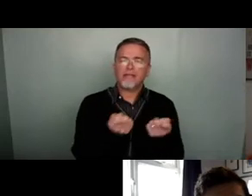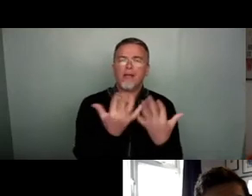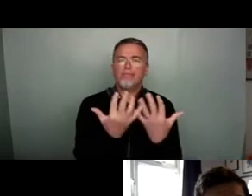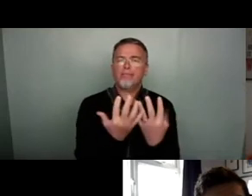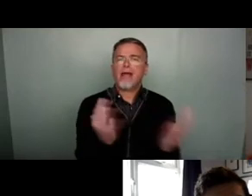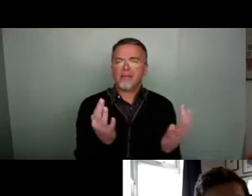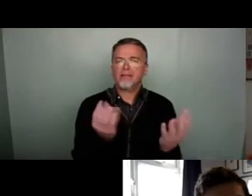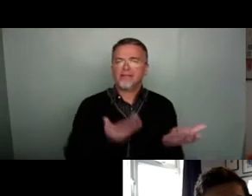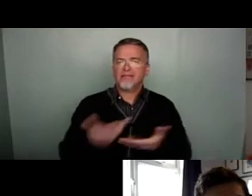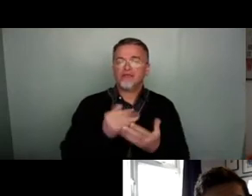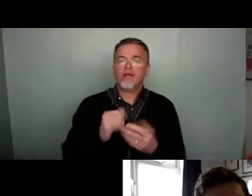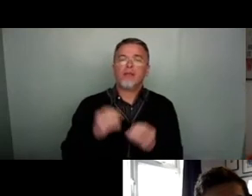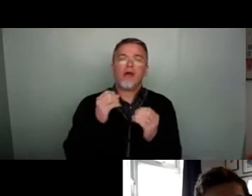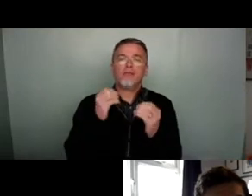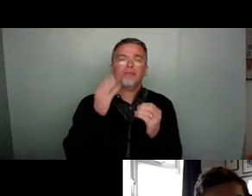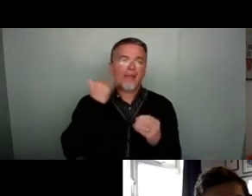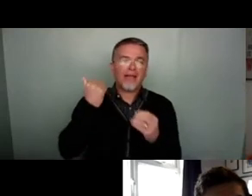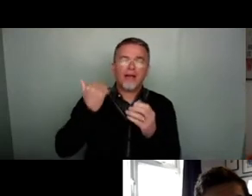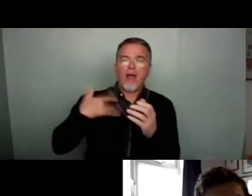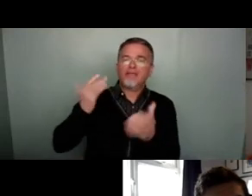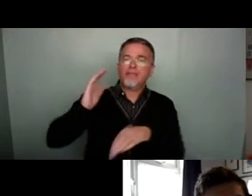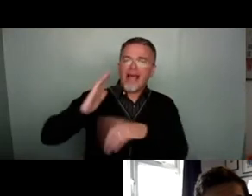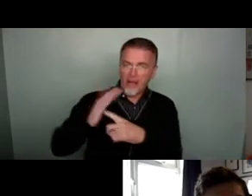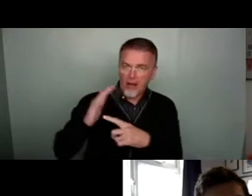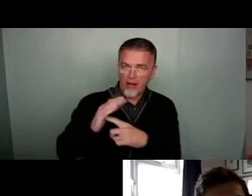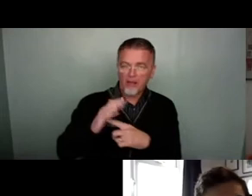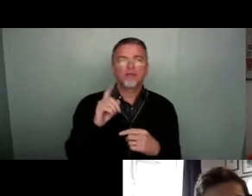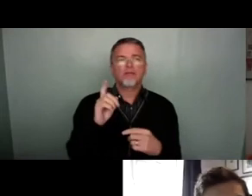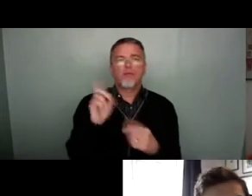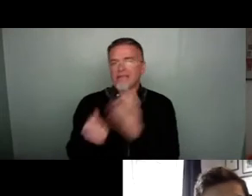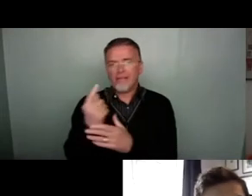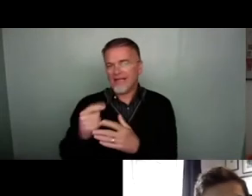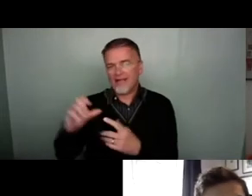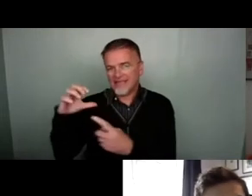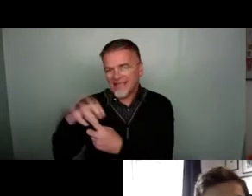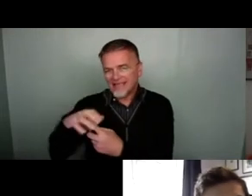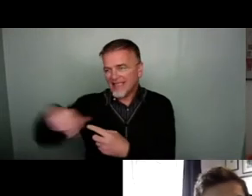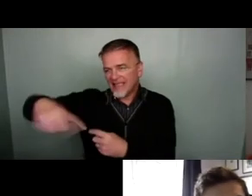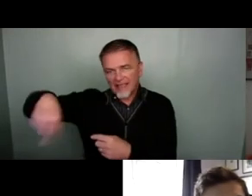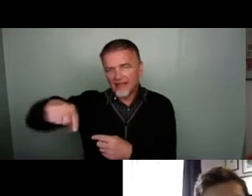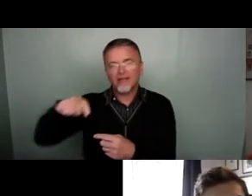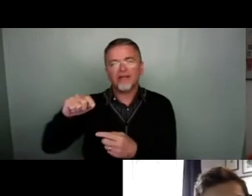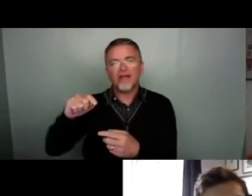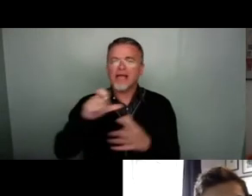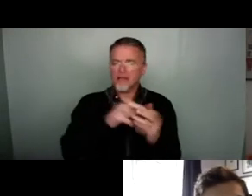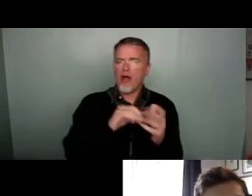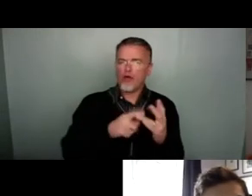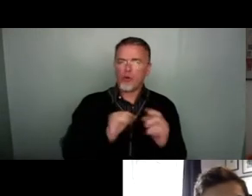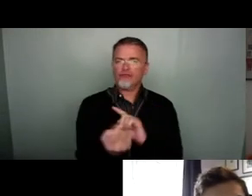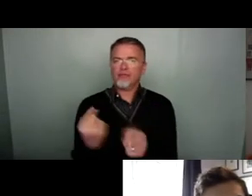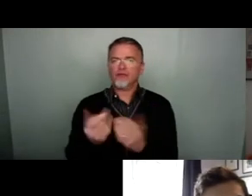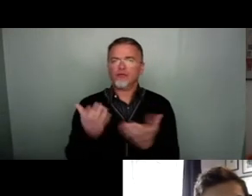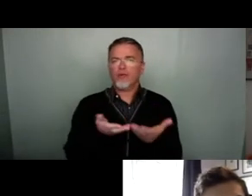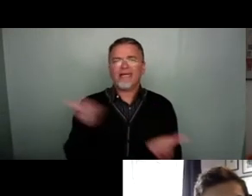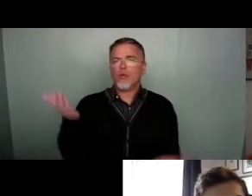about Black Lives Matter and about what was happening in the city and about Cargo was a response to some of the inequity and how we